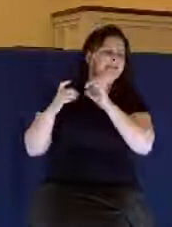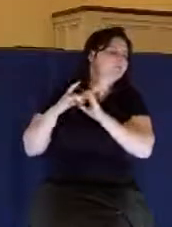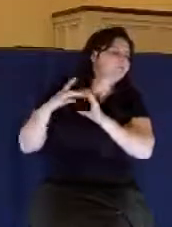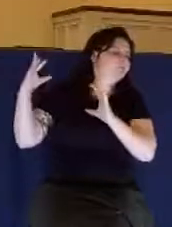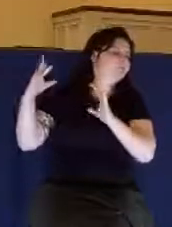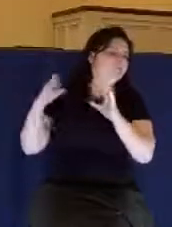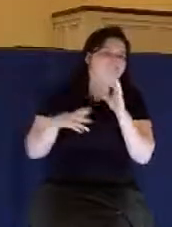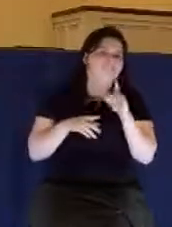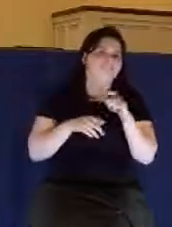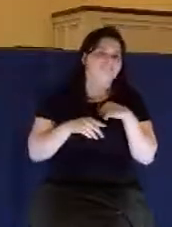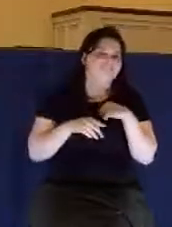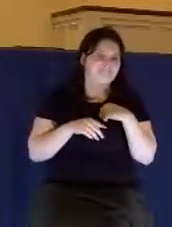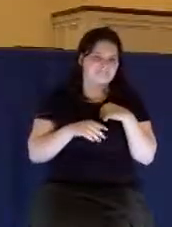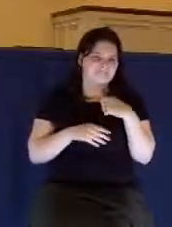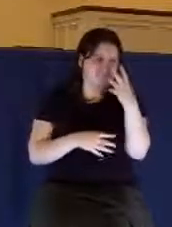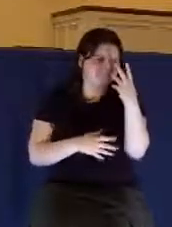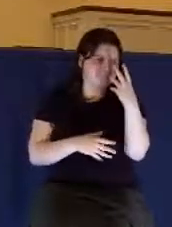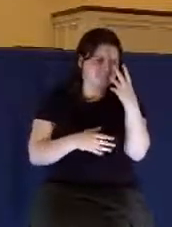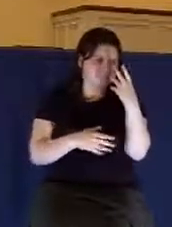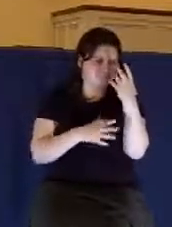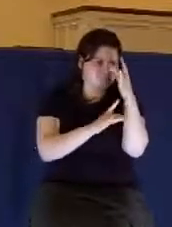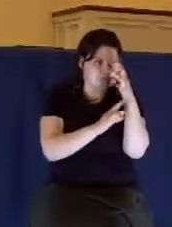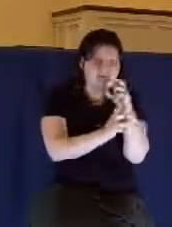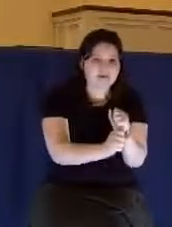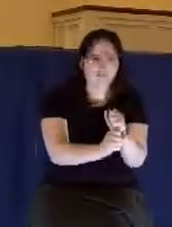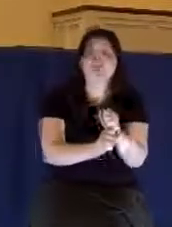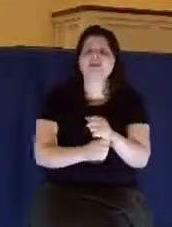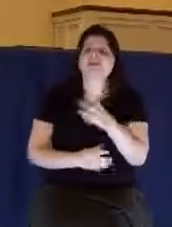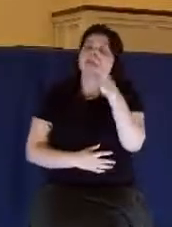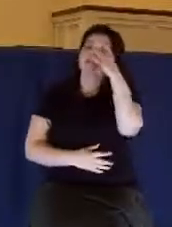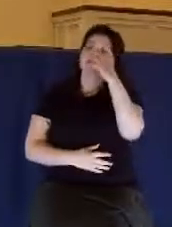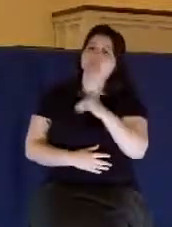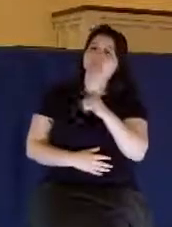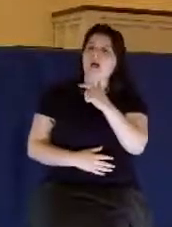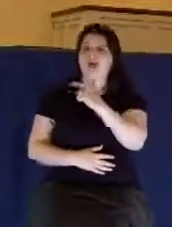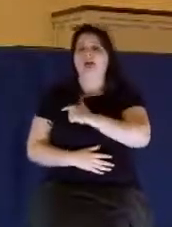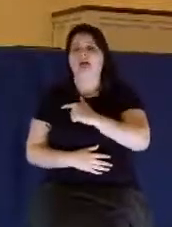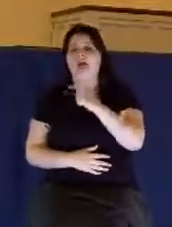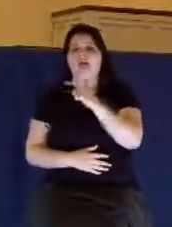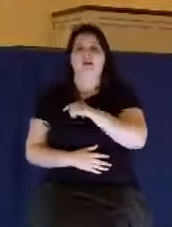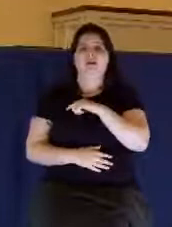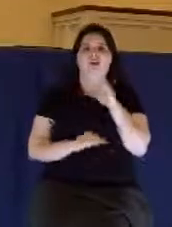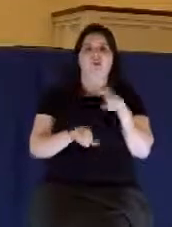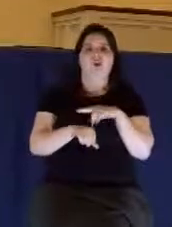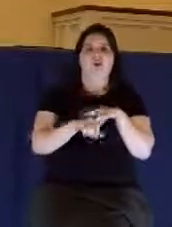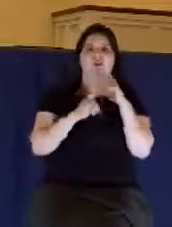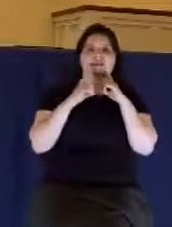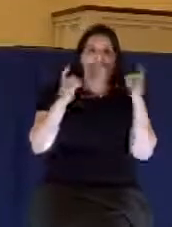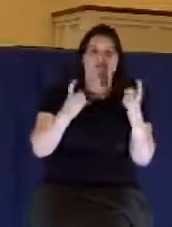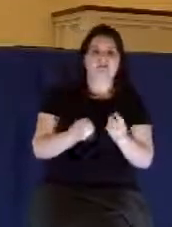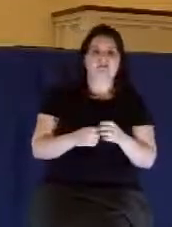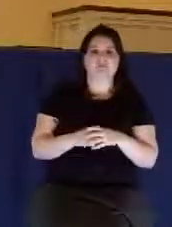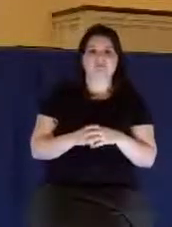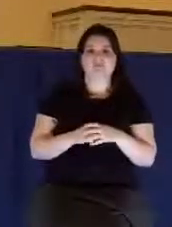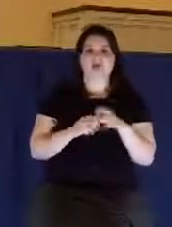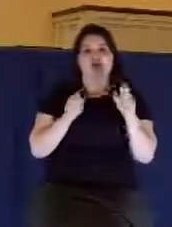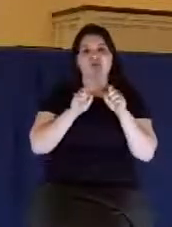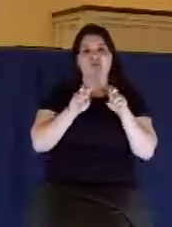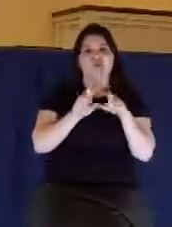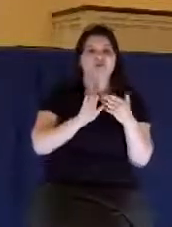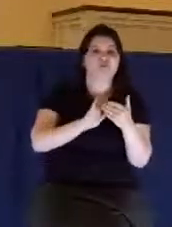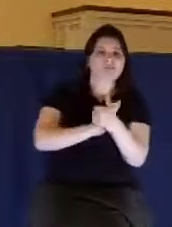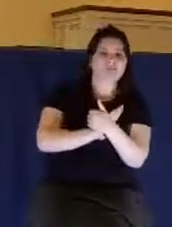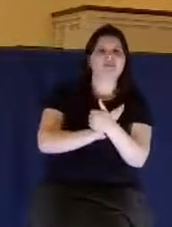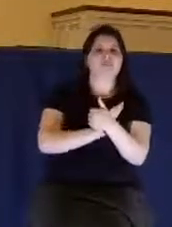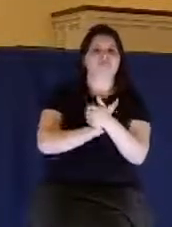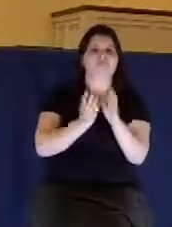Sleeping is normal. Laziness is a sin. Marital intimacy is normal. Adultery and immorality is a sin. It's when